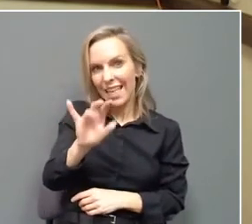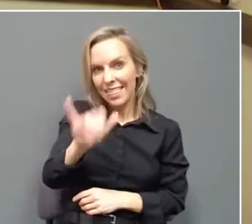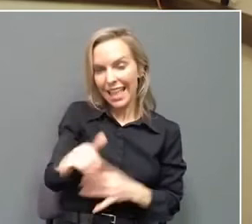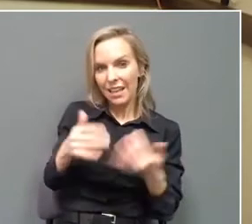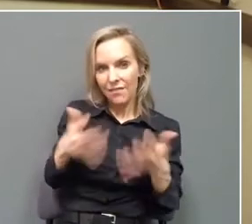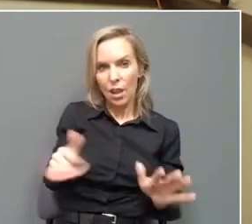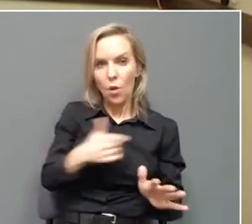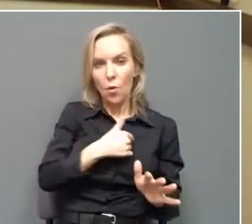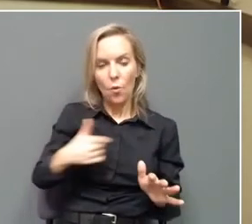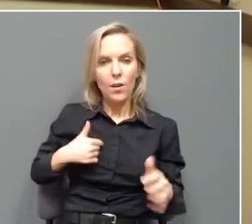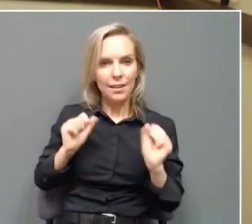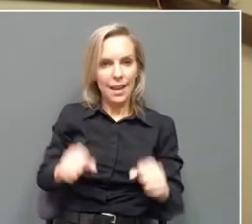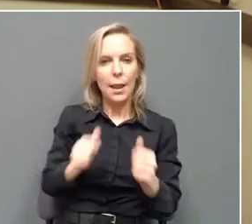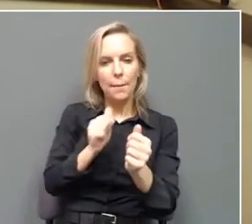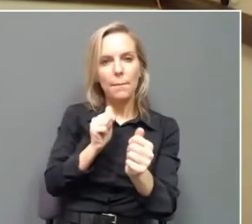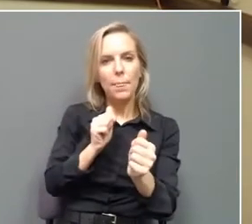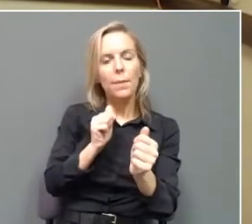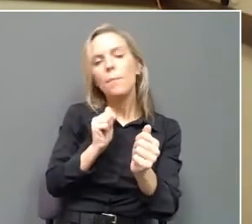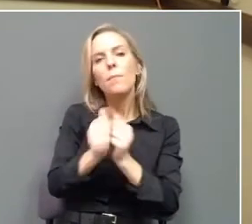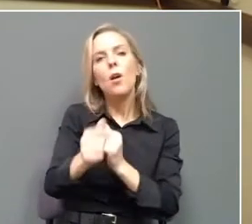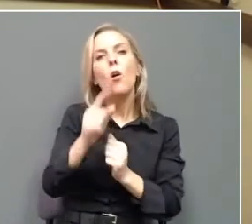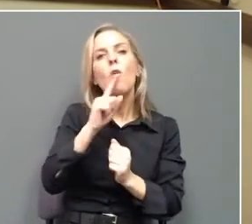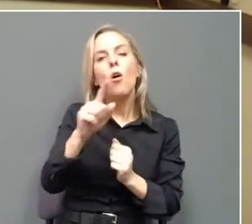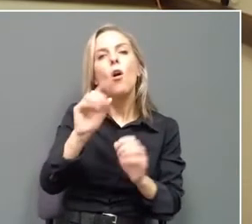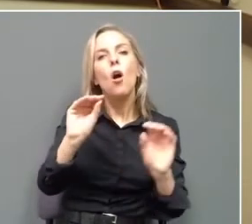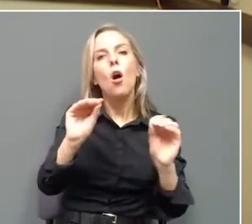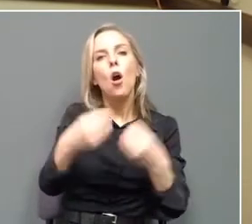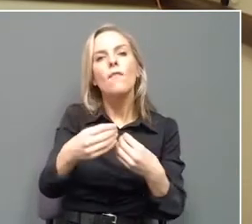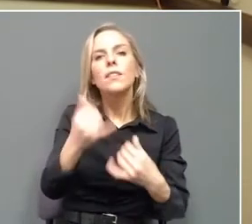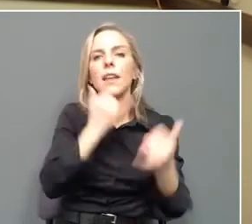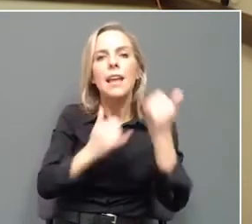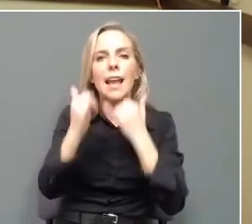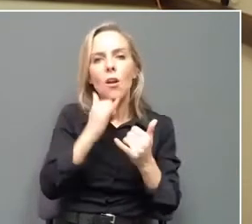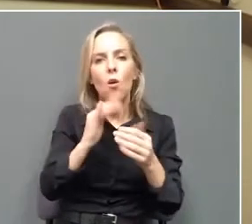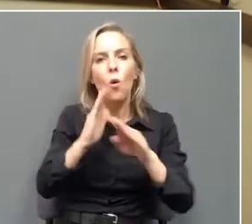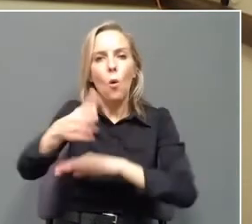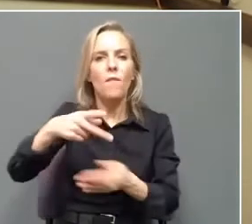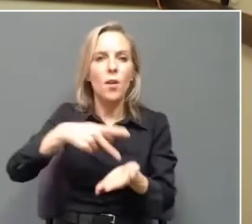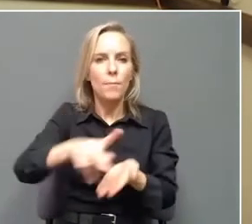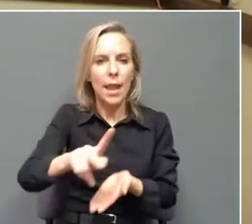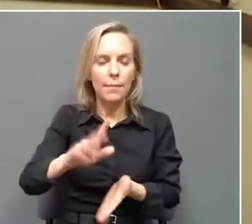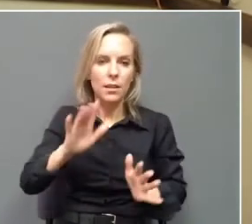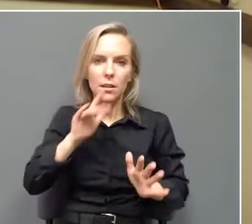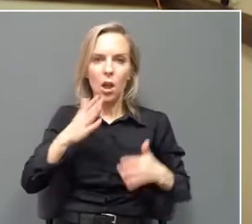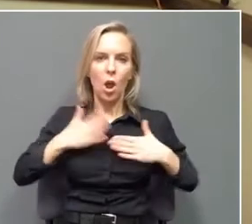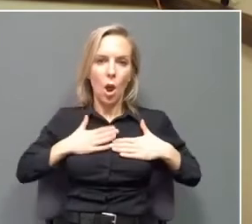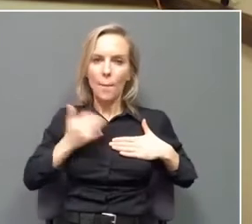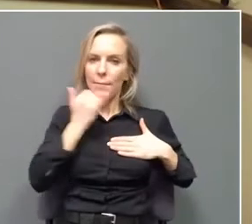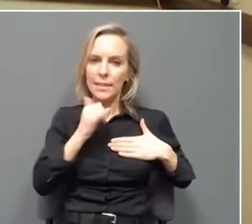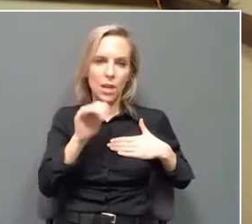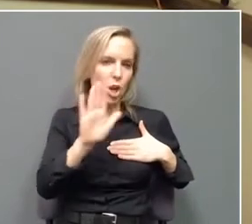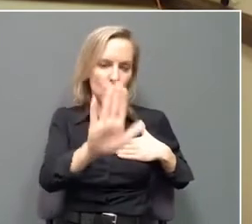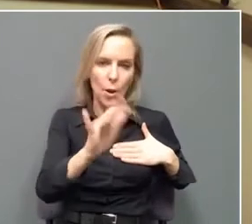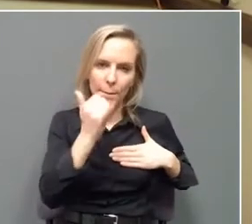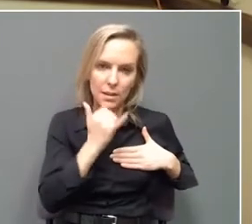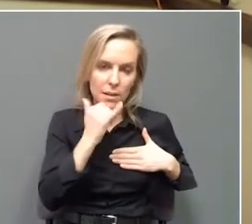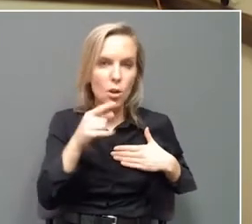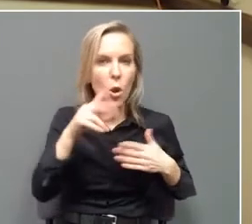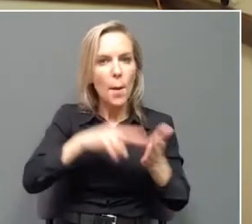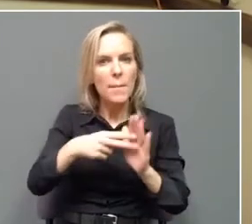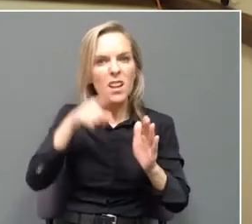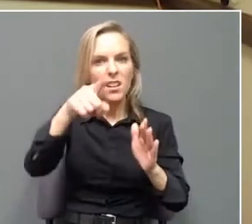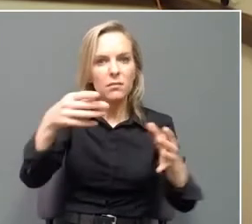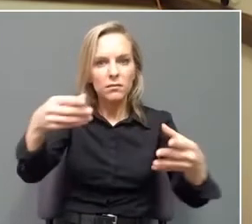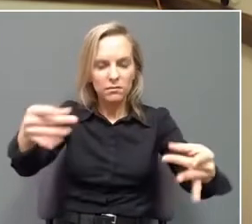office error overpayments. Those are ones that it was our mistake, not yours. And you may have gotten benefits you weren't entitled